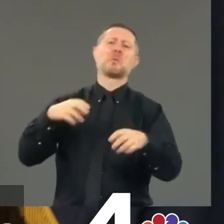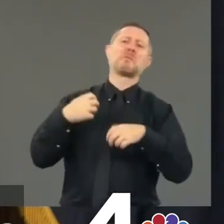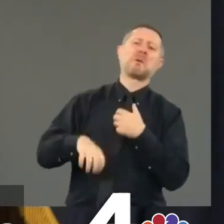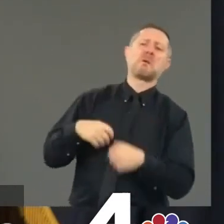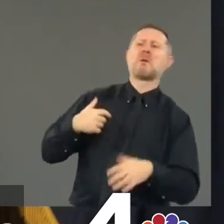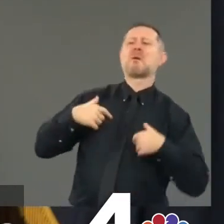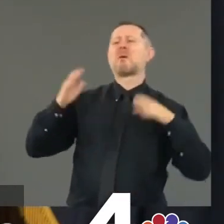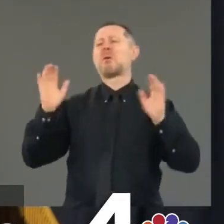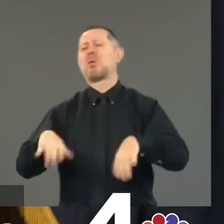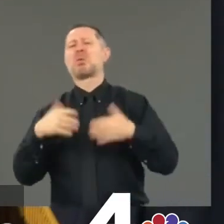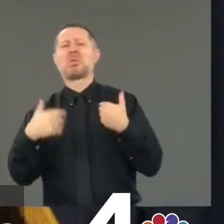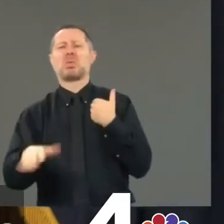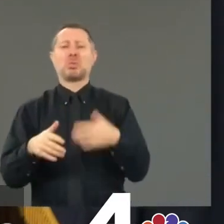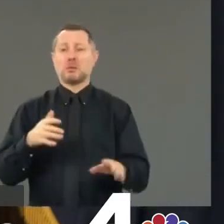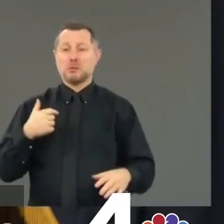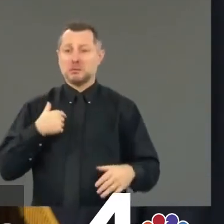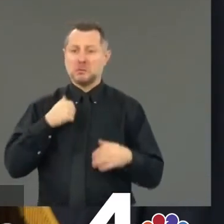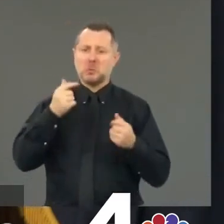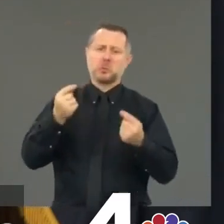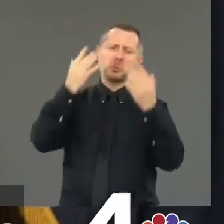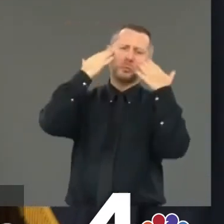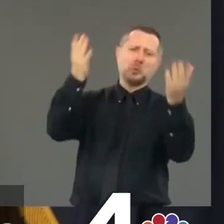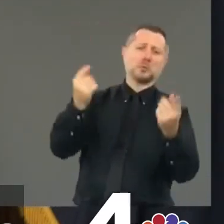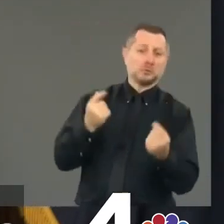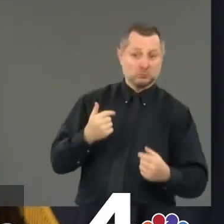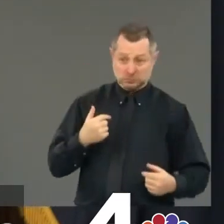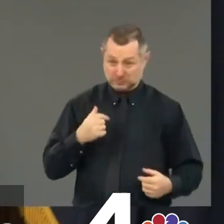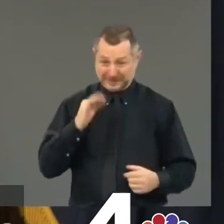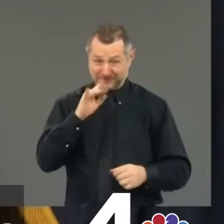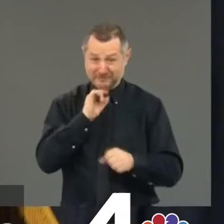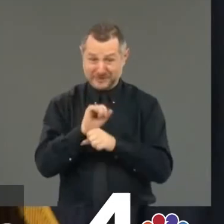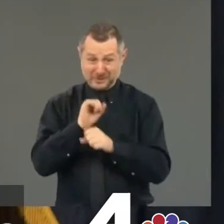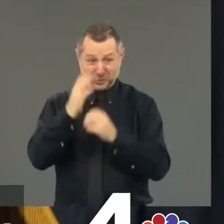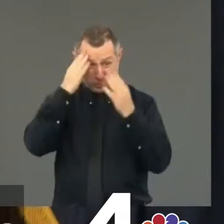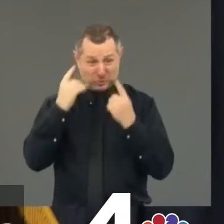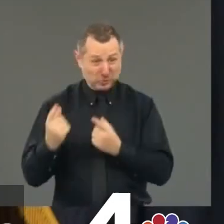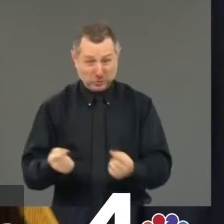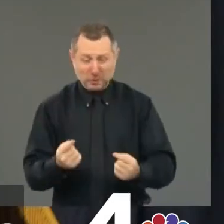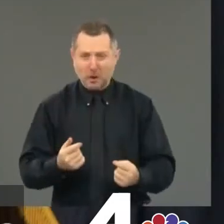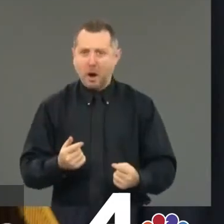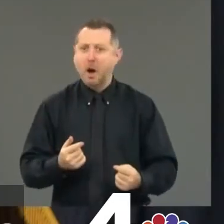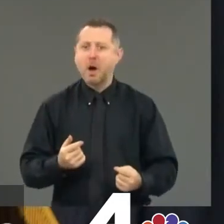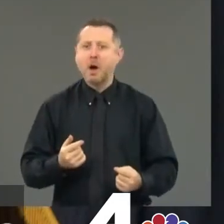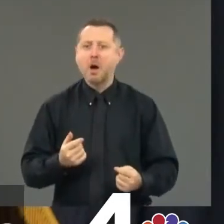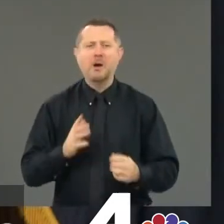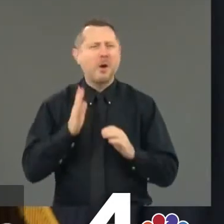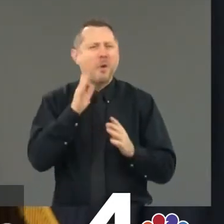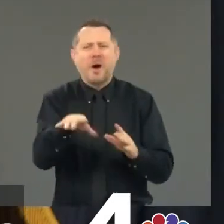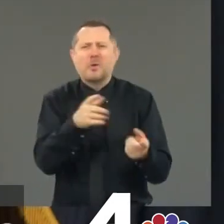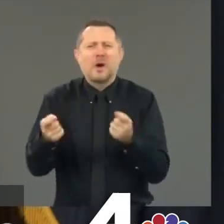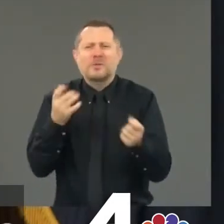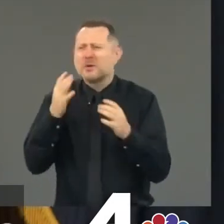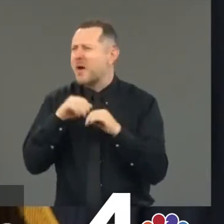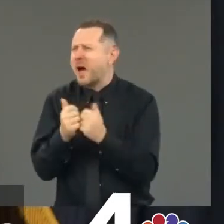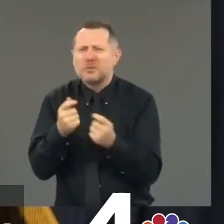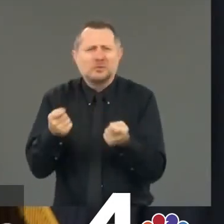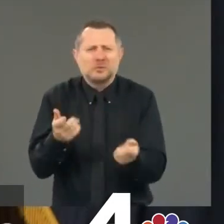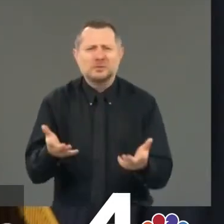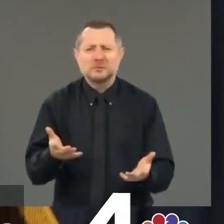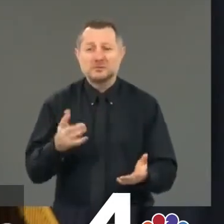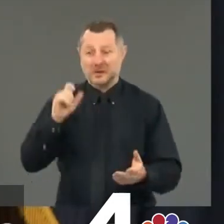Most didn't know what to do. And if they knew what to do, they didn't know how to do it. It wasn't government.